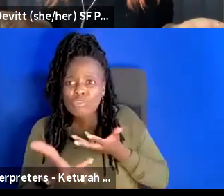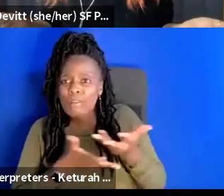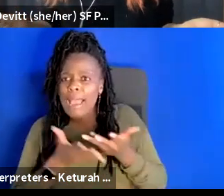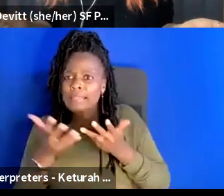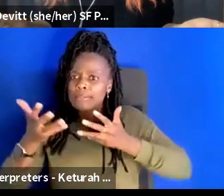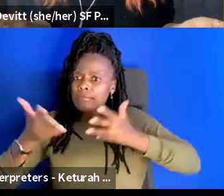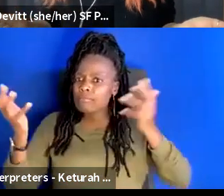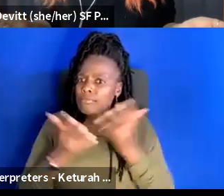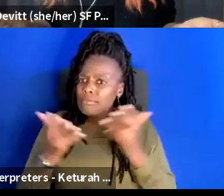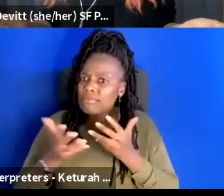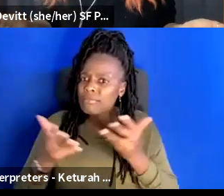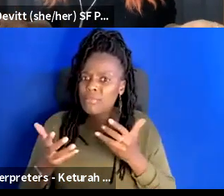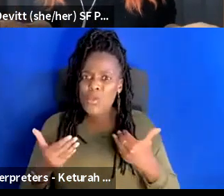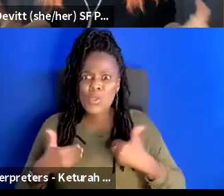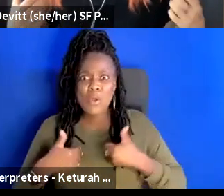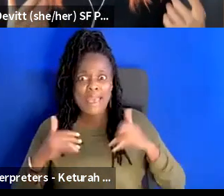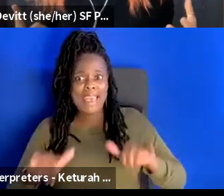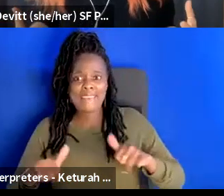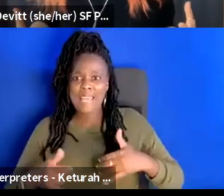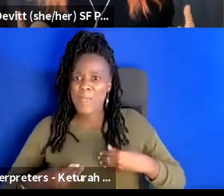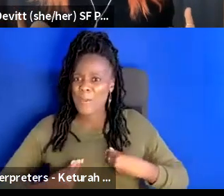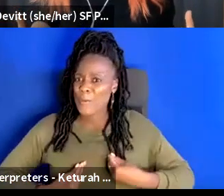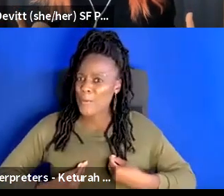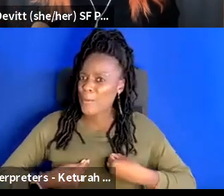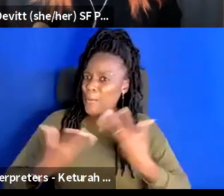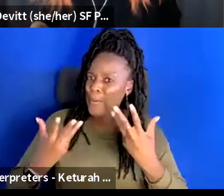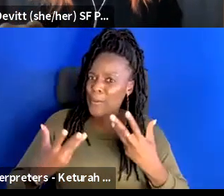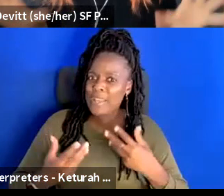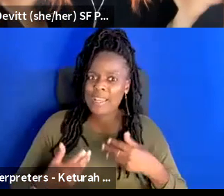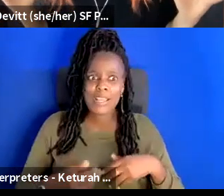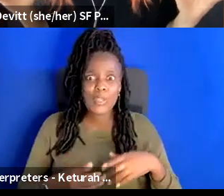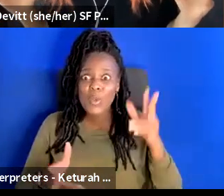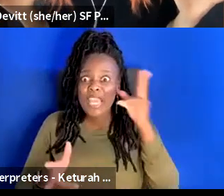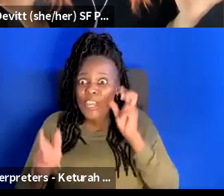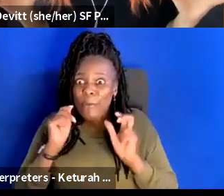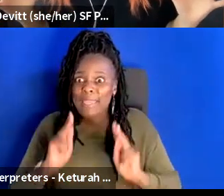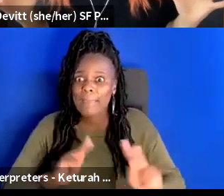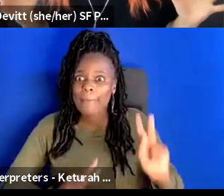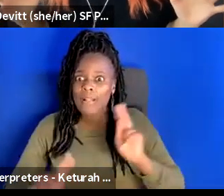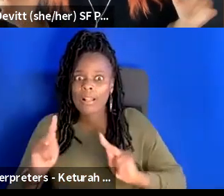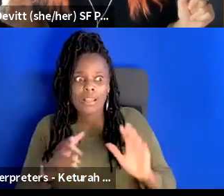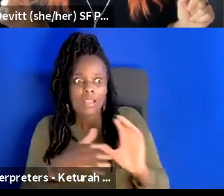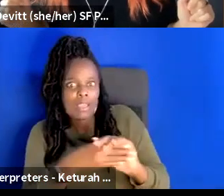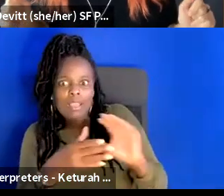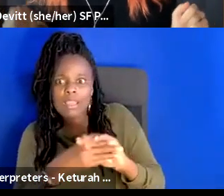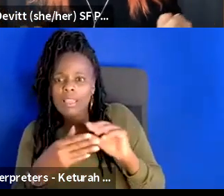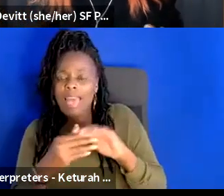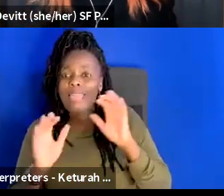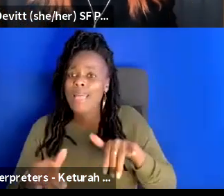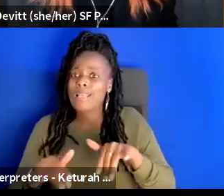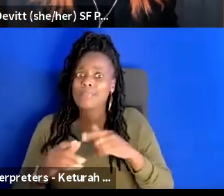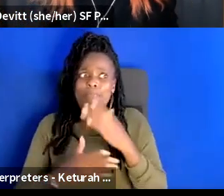um uh a little bit of vocalization you know i think it's that's part of the the sparkle and the magic